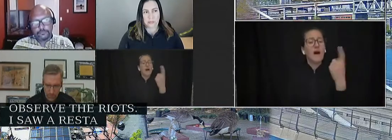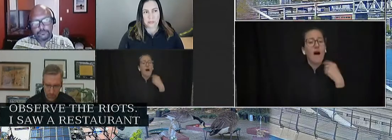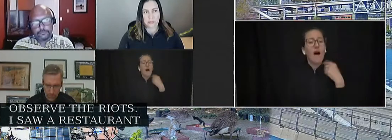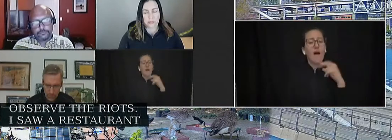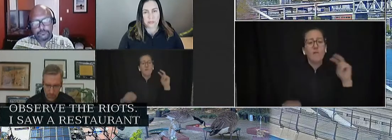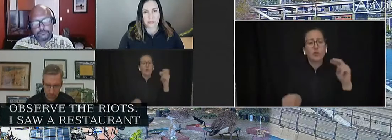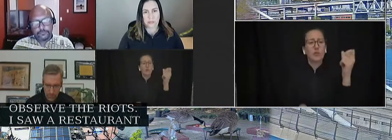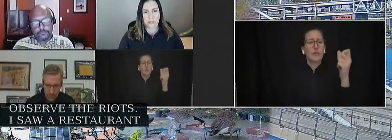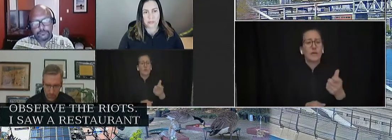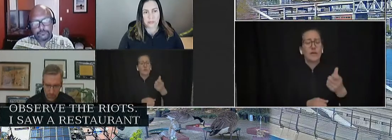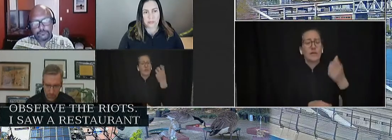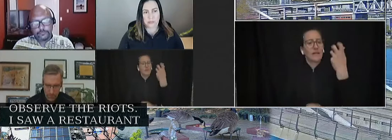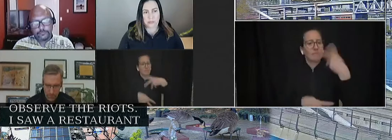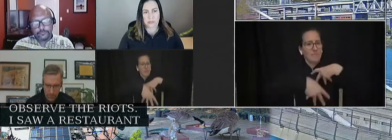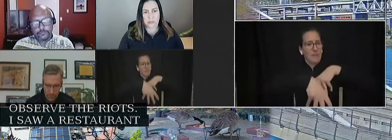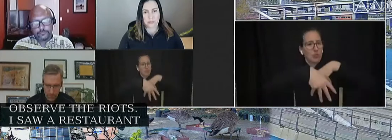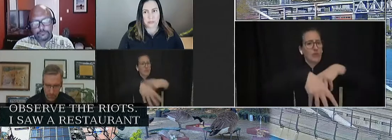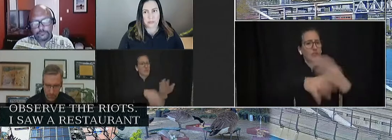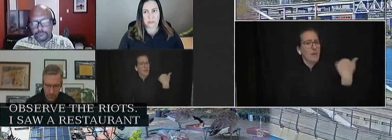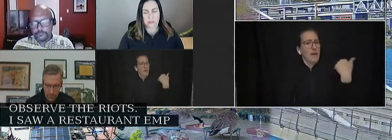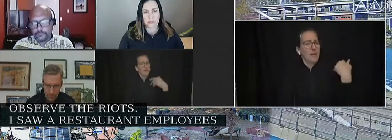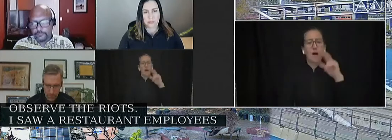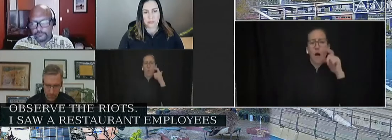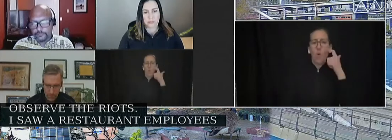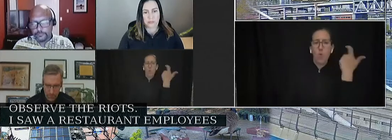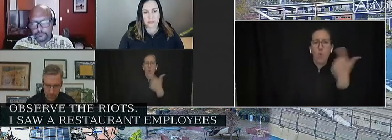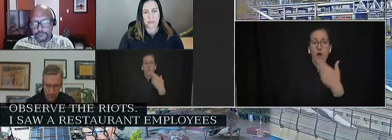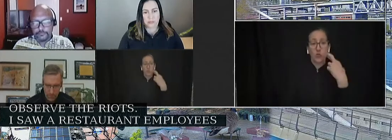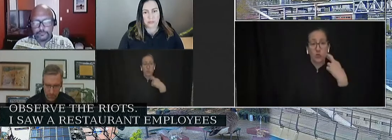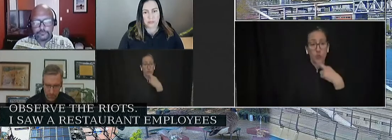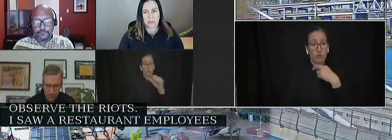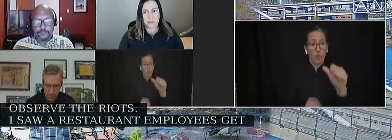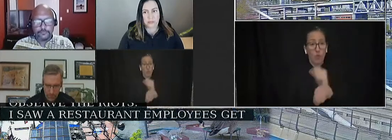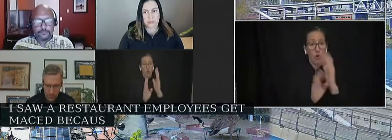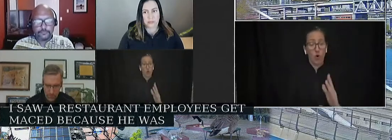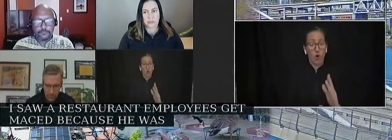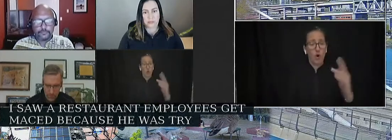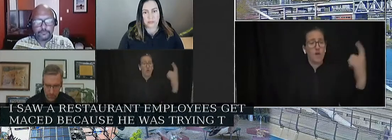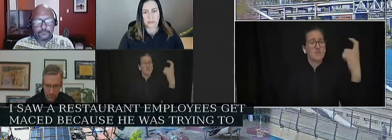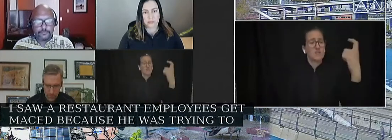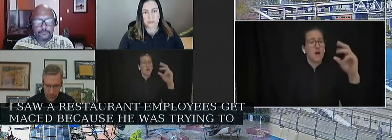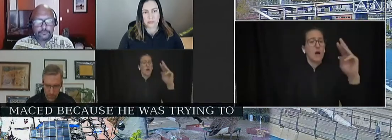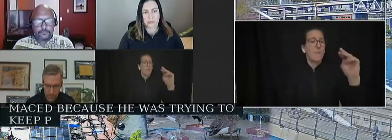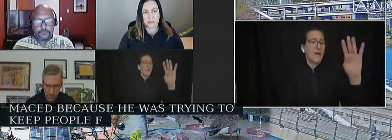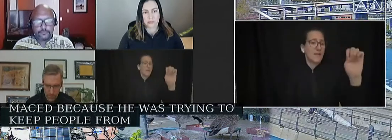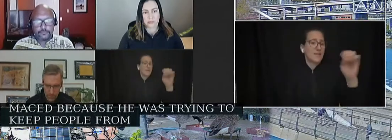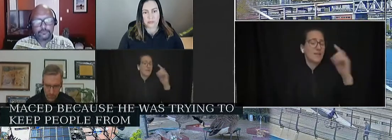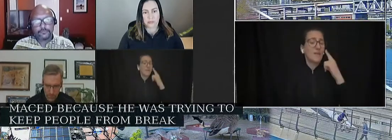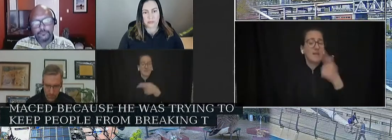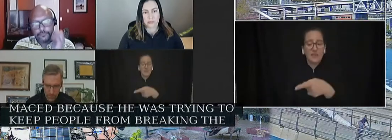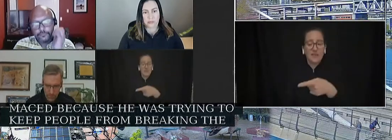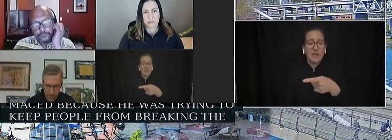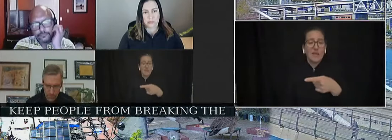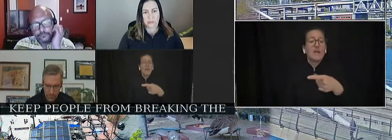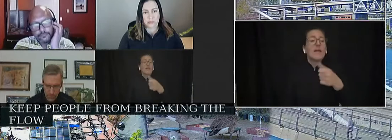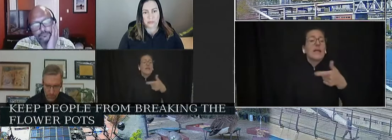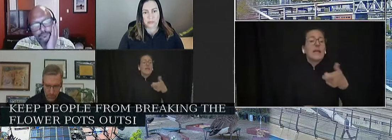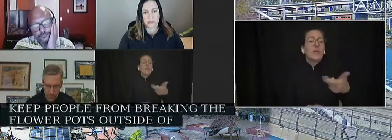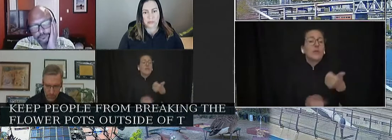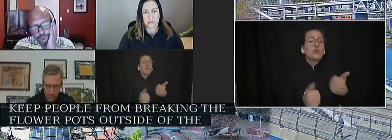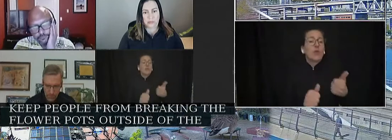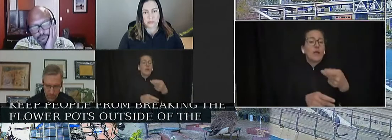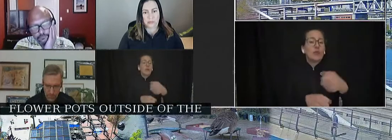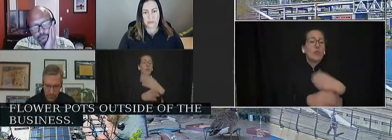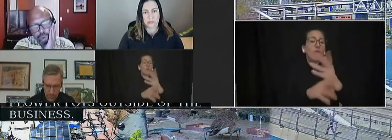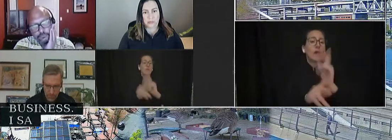maced because he was trying to keep people from breaking the flower pots outside the business. I saw